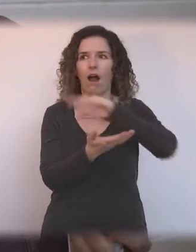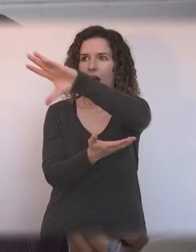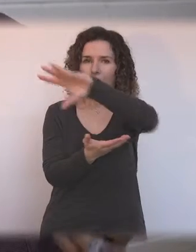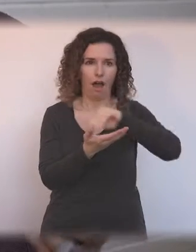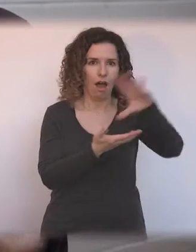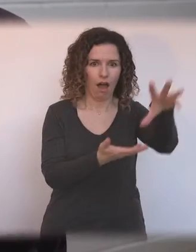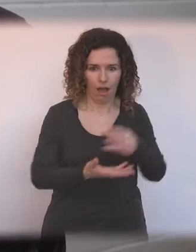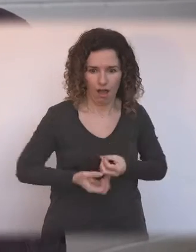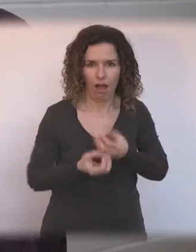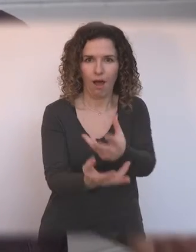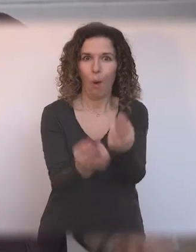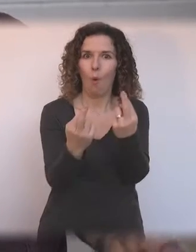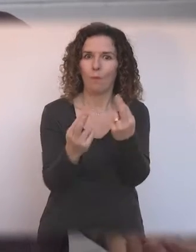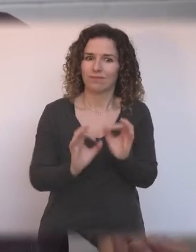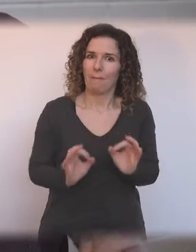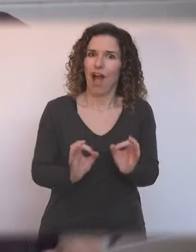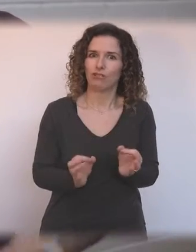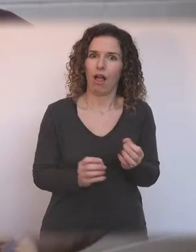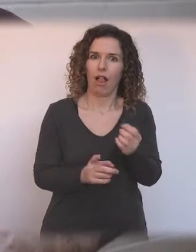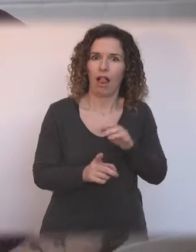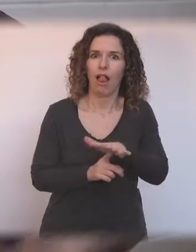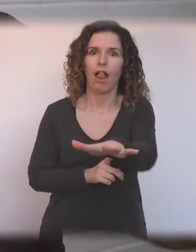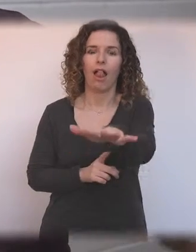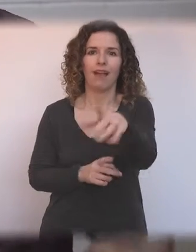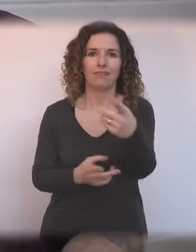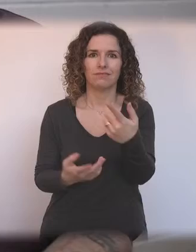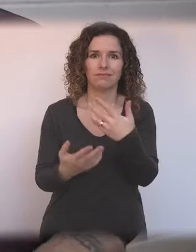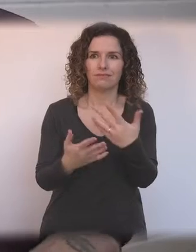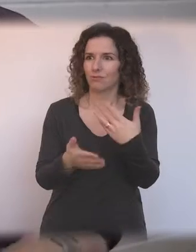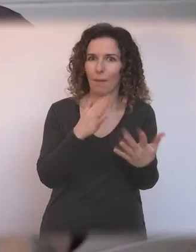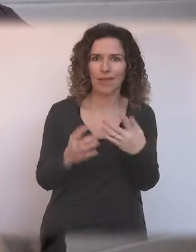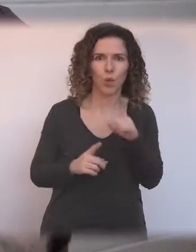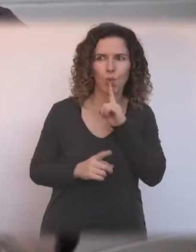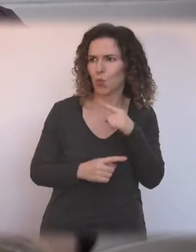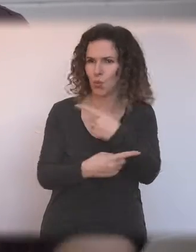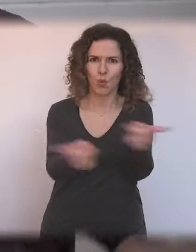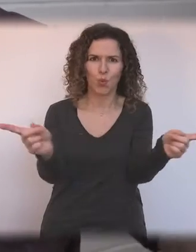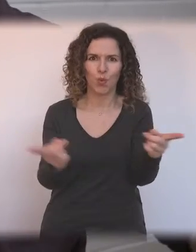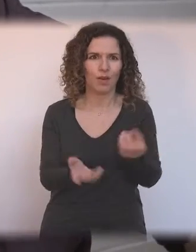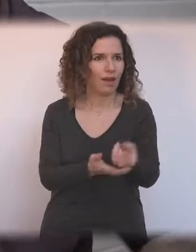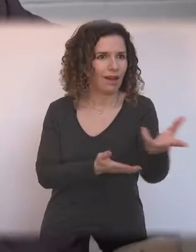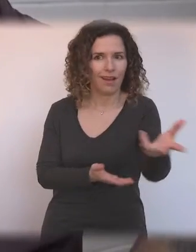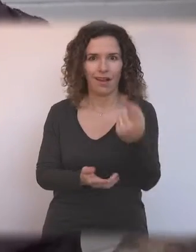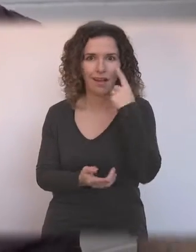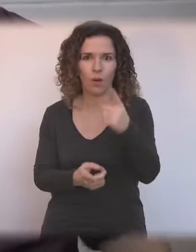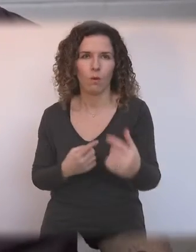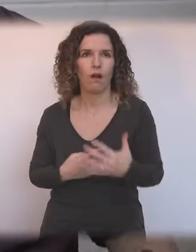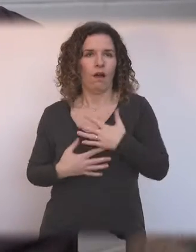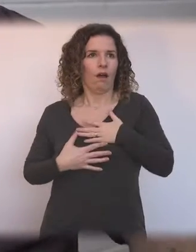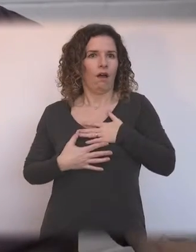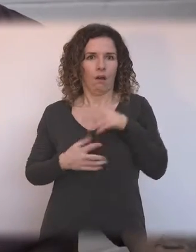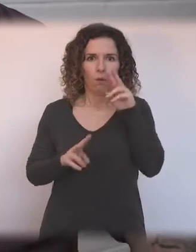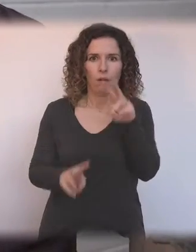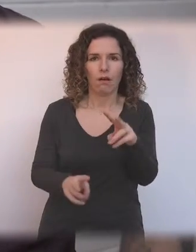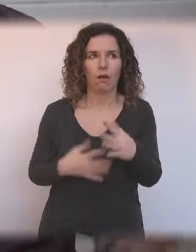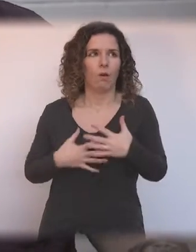something, hopefully a bit special with it. And whoever you are, here's something for you and here's to make you feel,